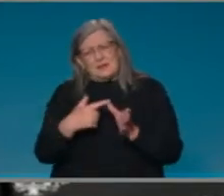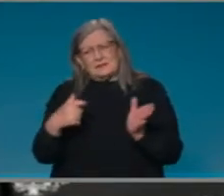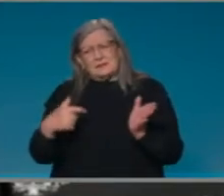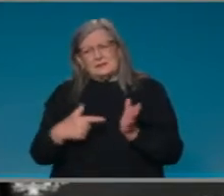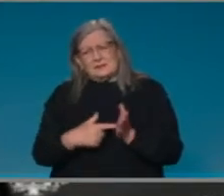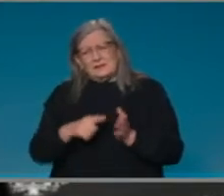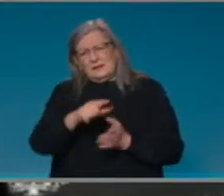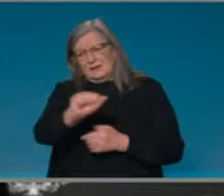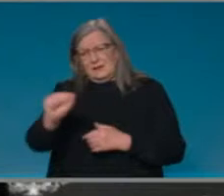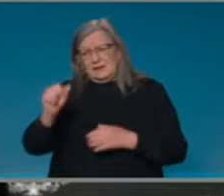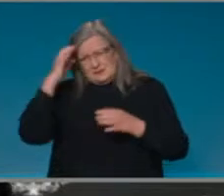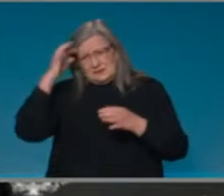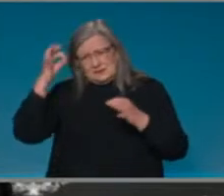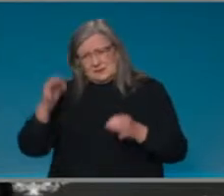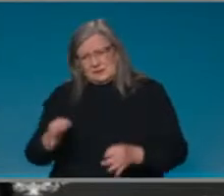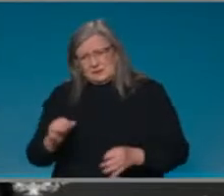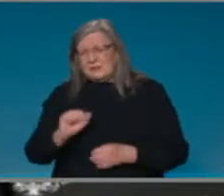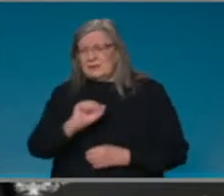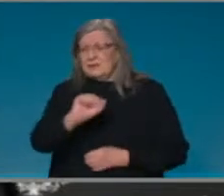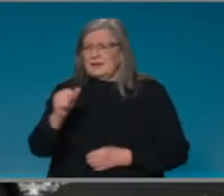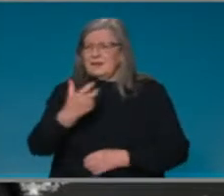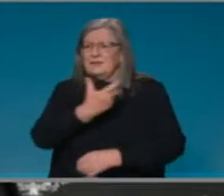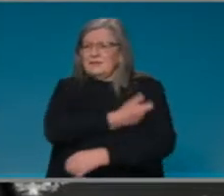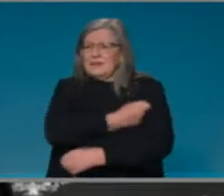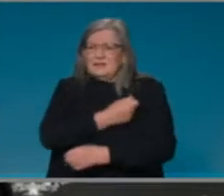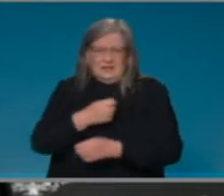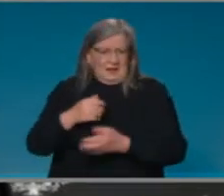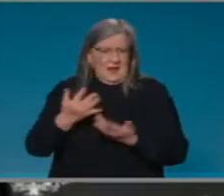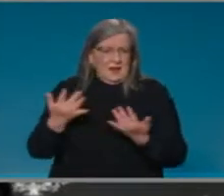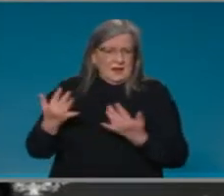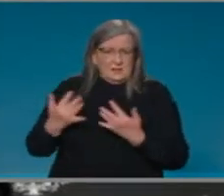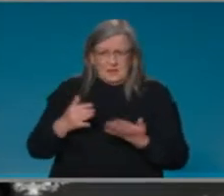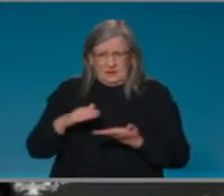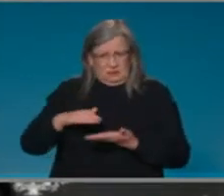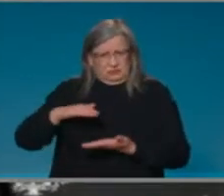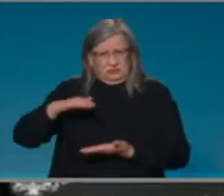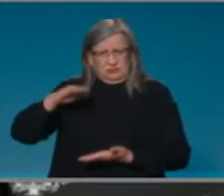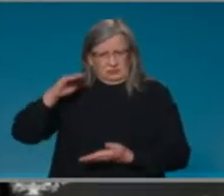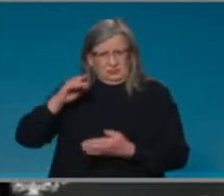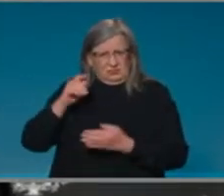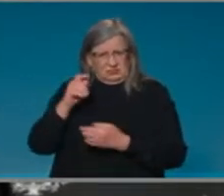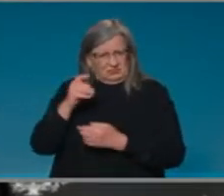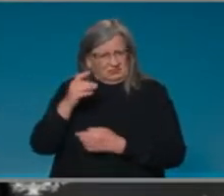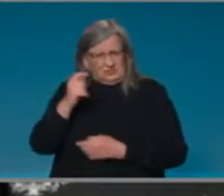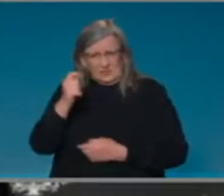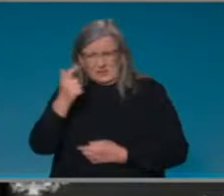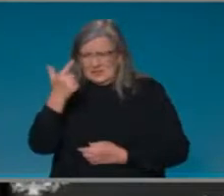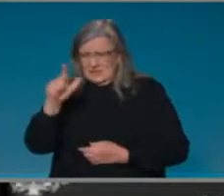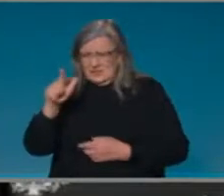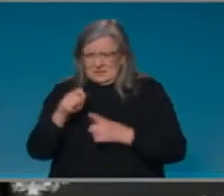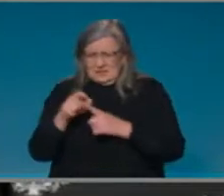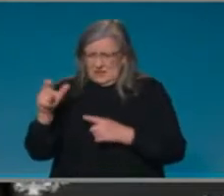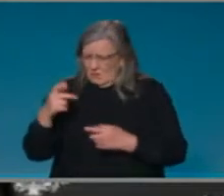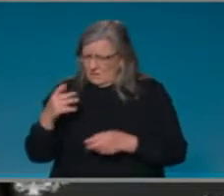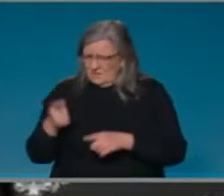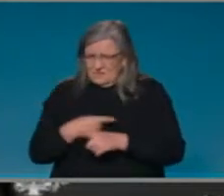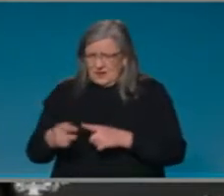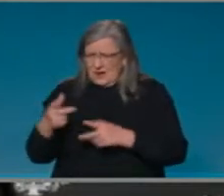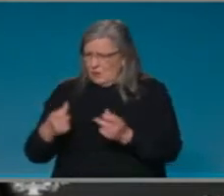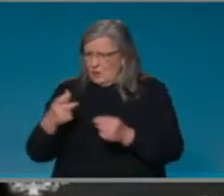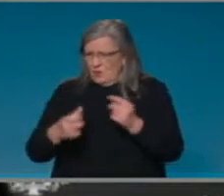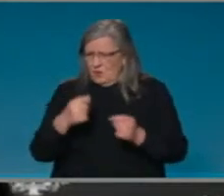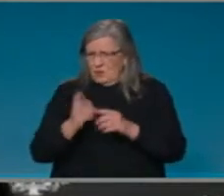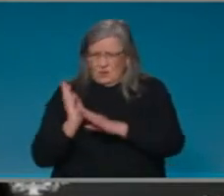well into the mid-70s and increasing at a very rapid pace. It's continued right through the 60%